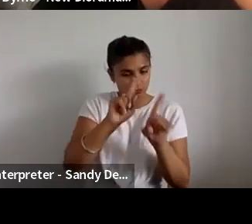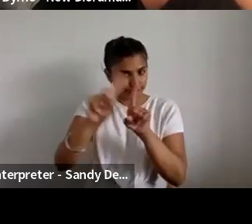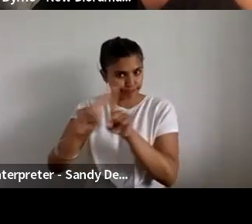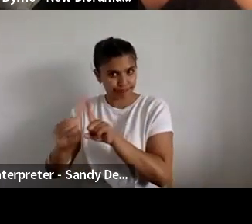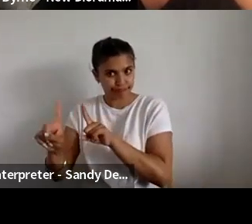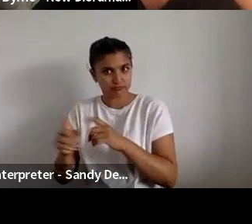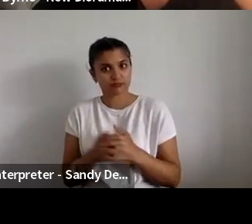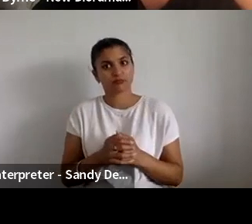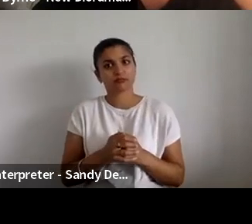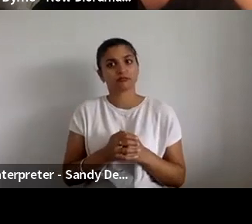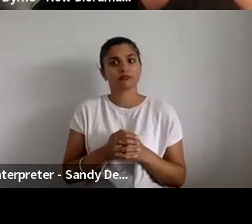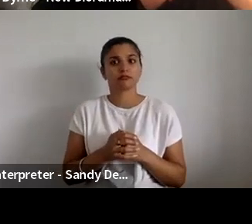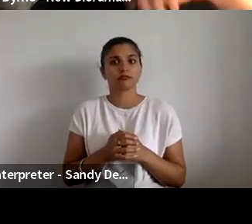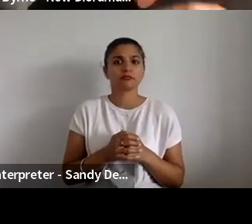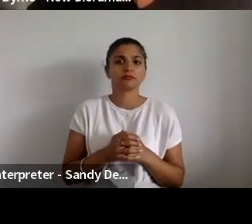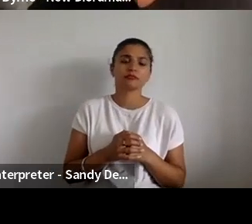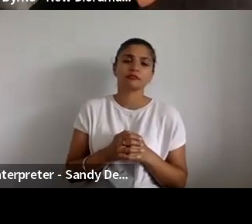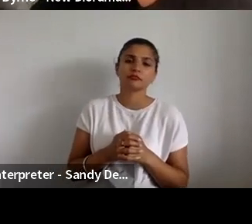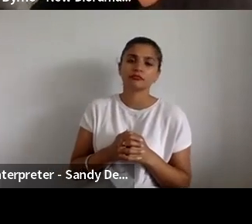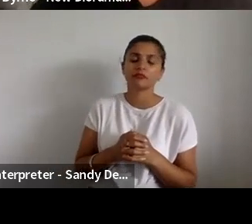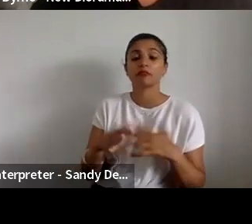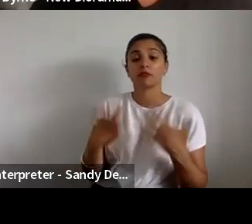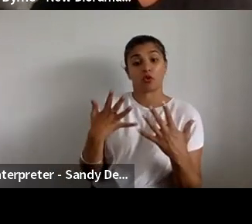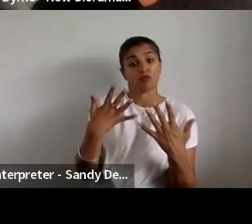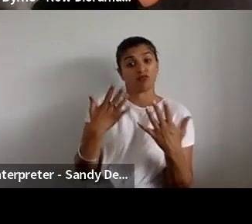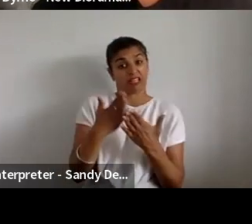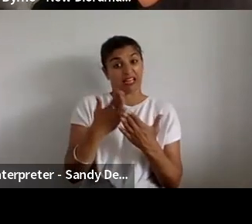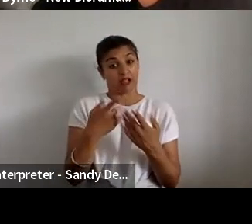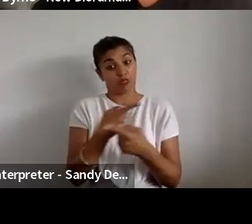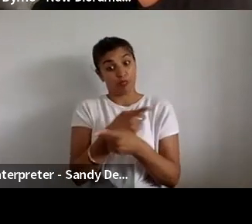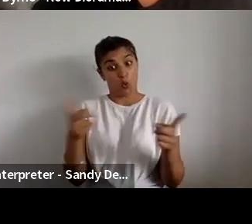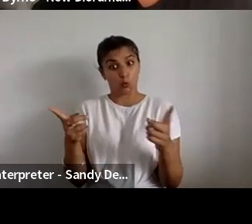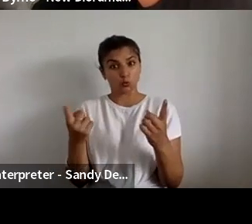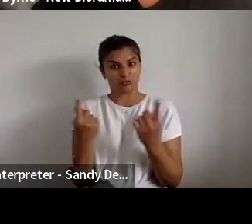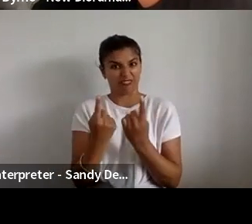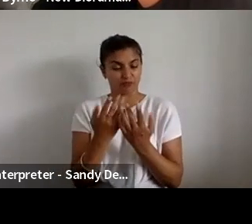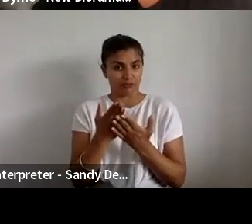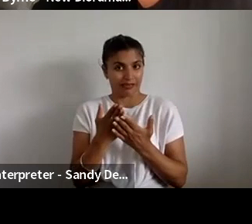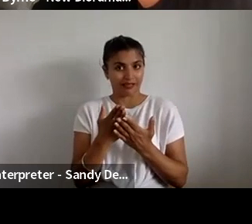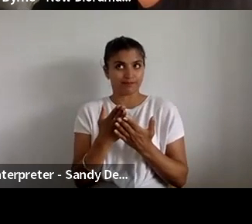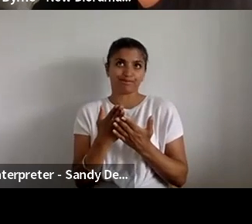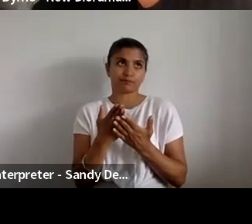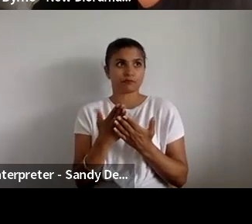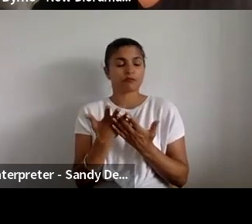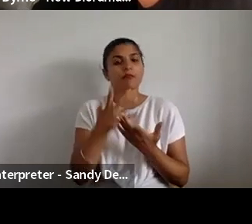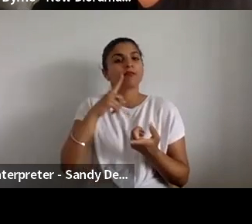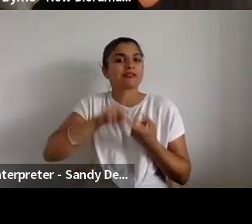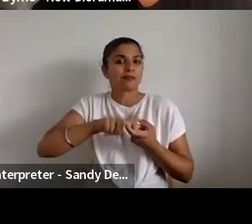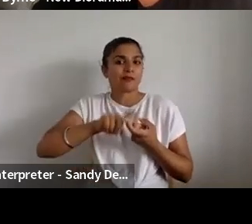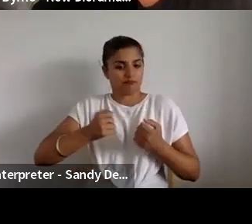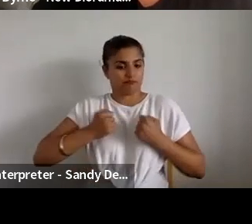don't you support as well. All of those things are very subjective when it comes to the